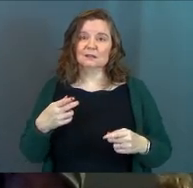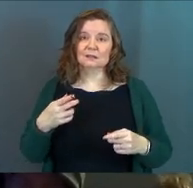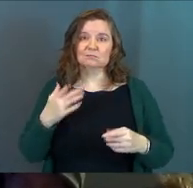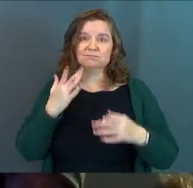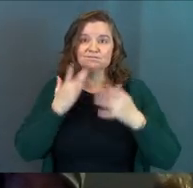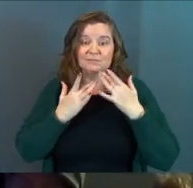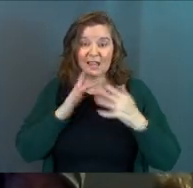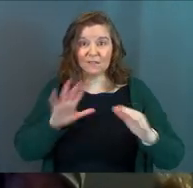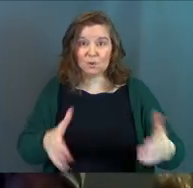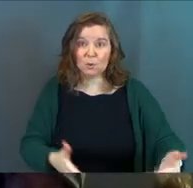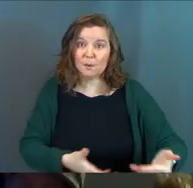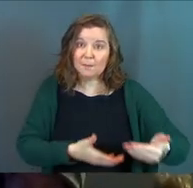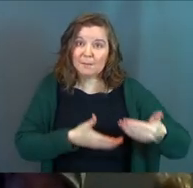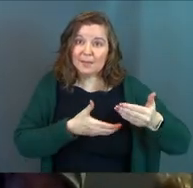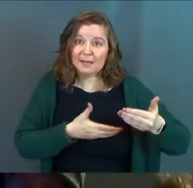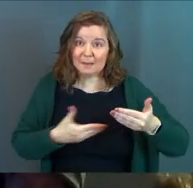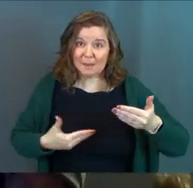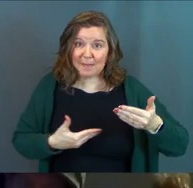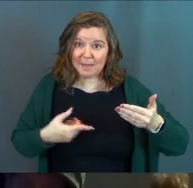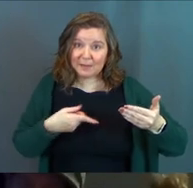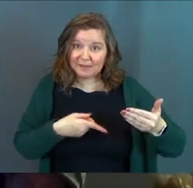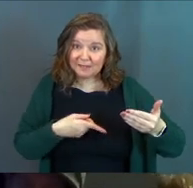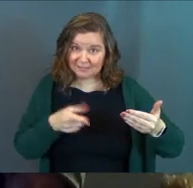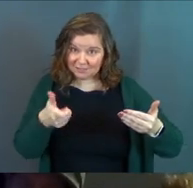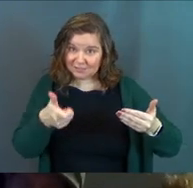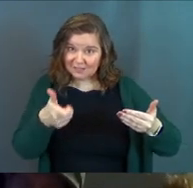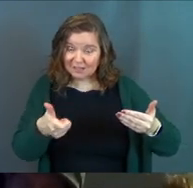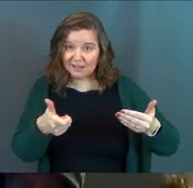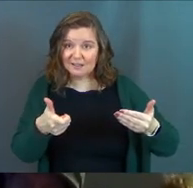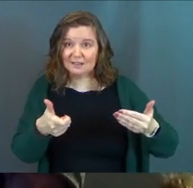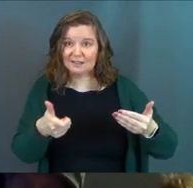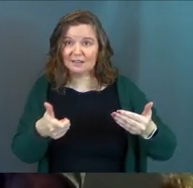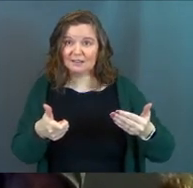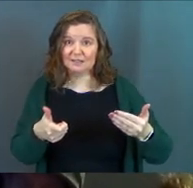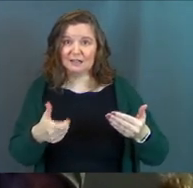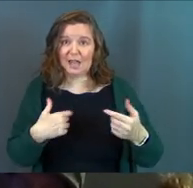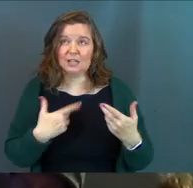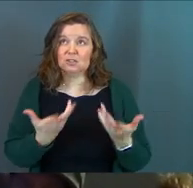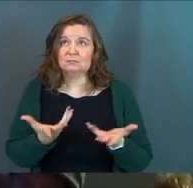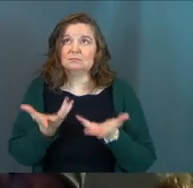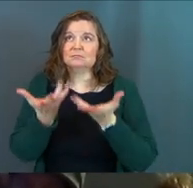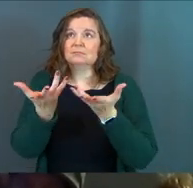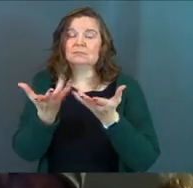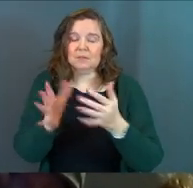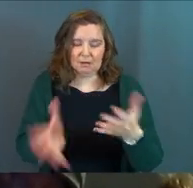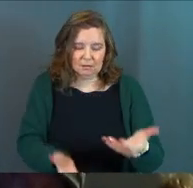You ever go to pick up a baby? A baby just gives itself to you.